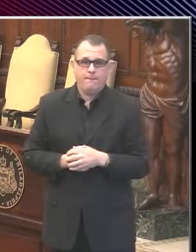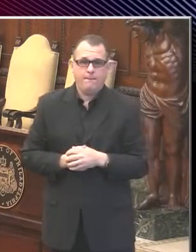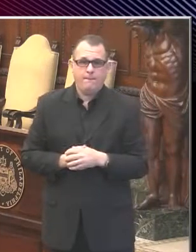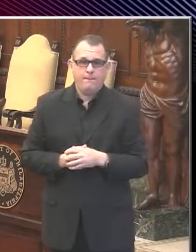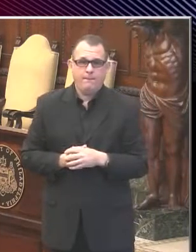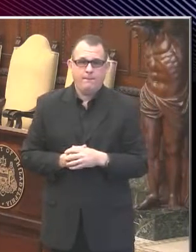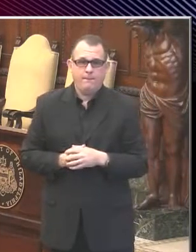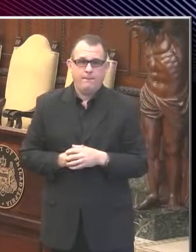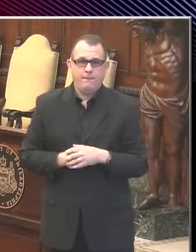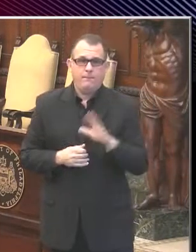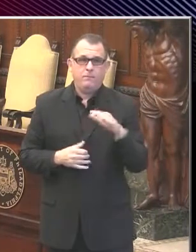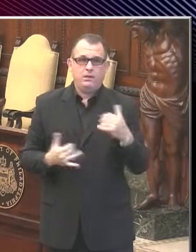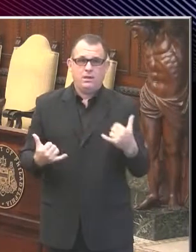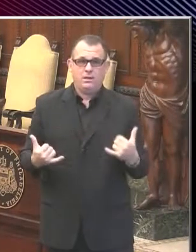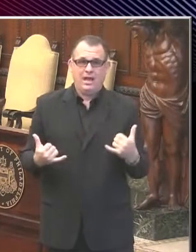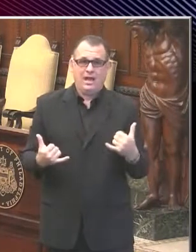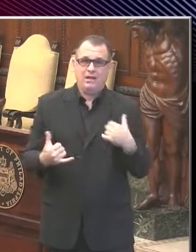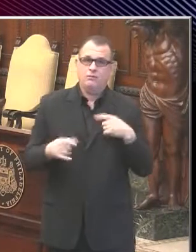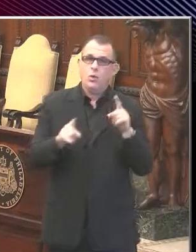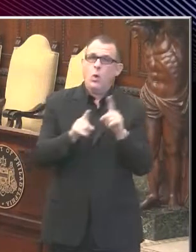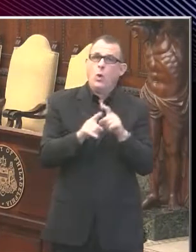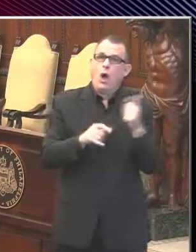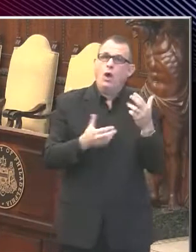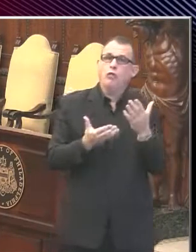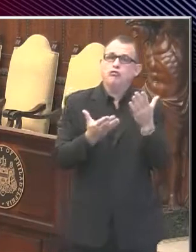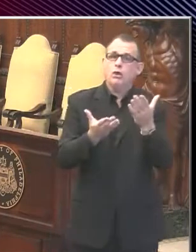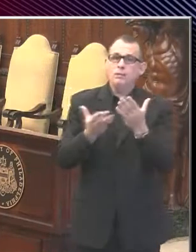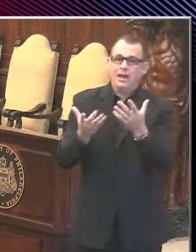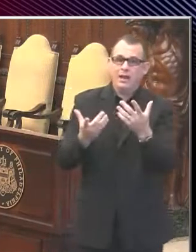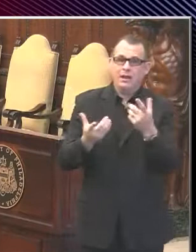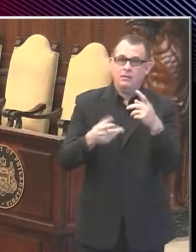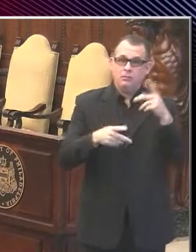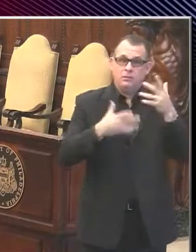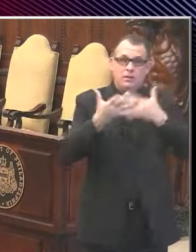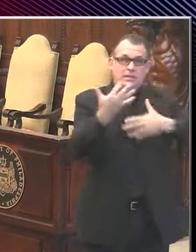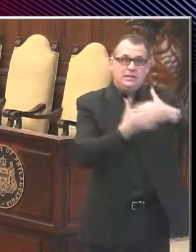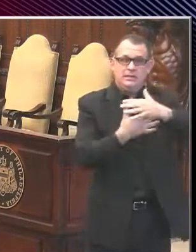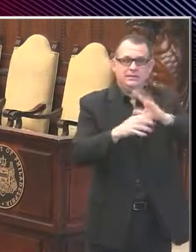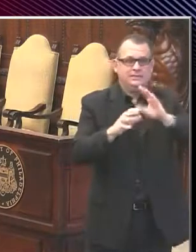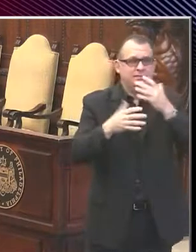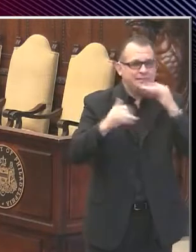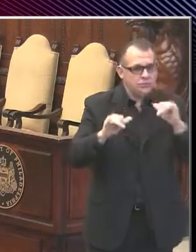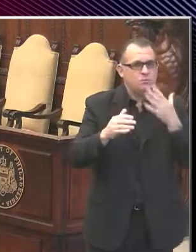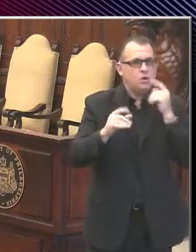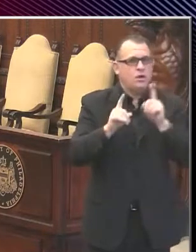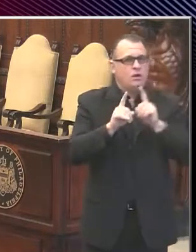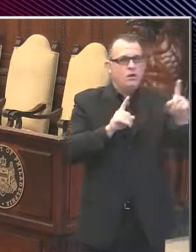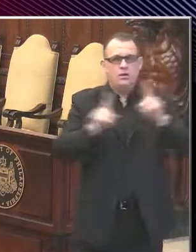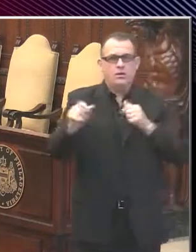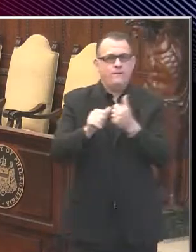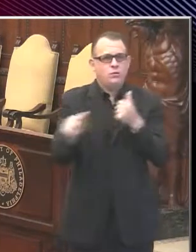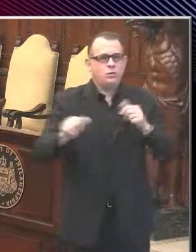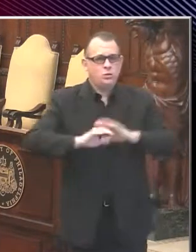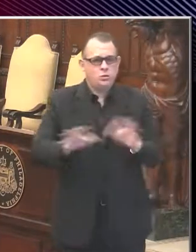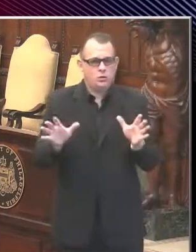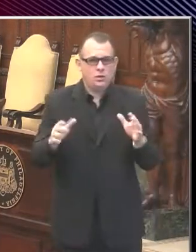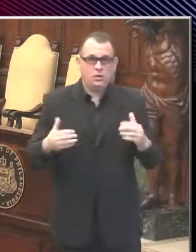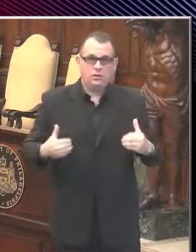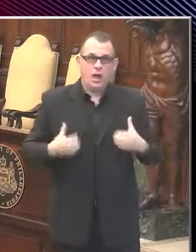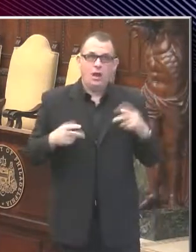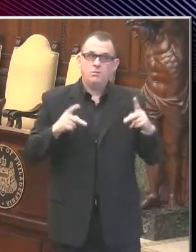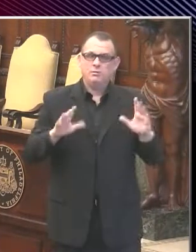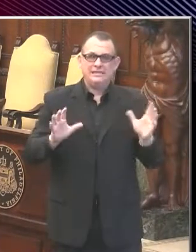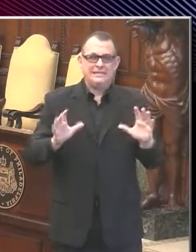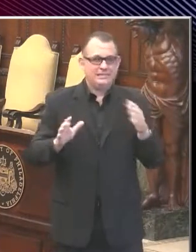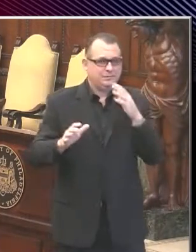Now, we're also recommending that people avoid social gatherings, like the ones involving young people. Because of those social gatherings, people tend not to be